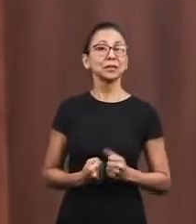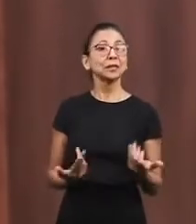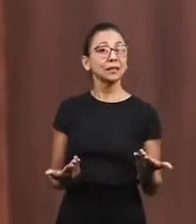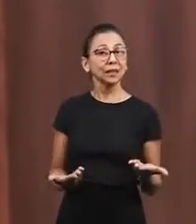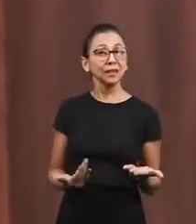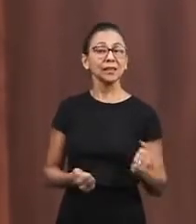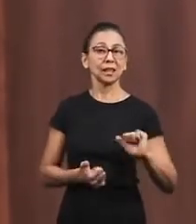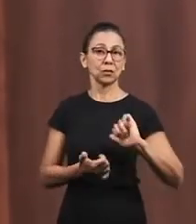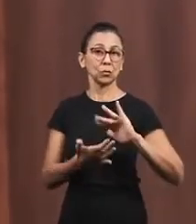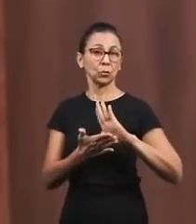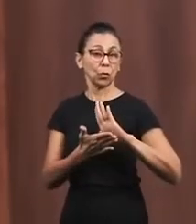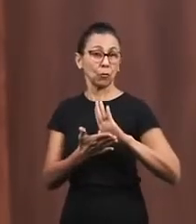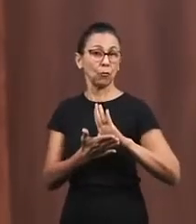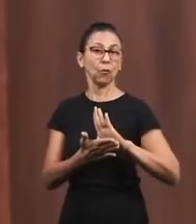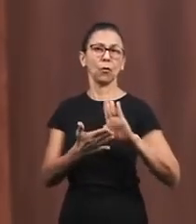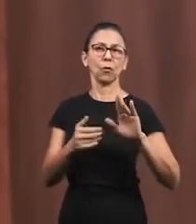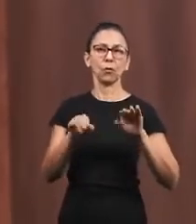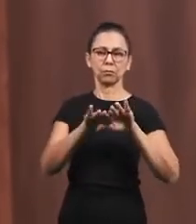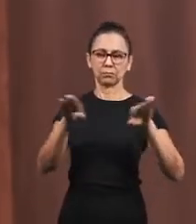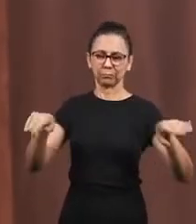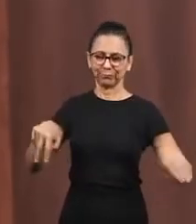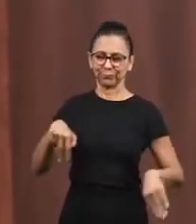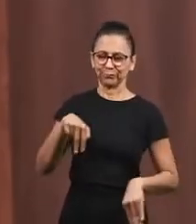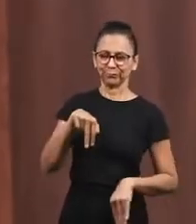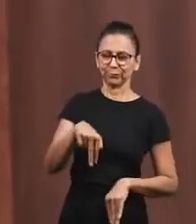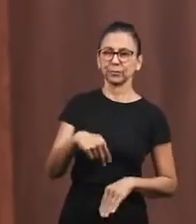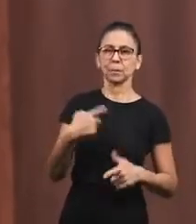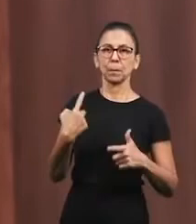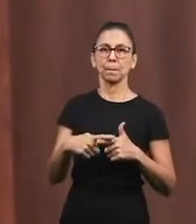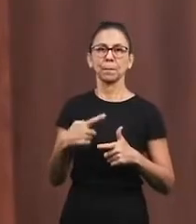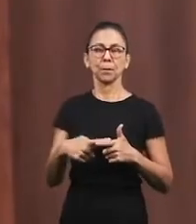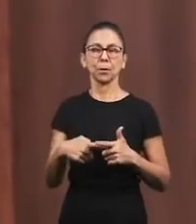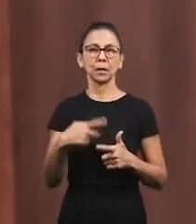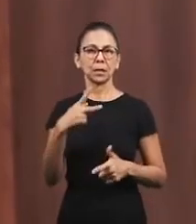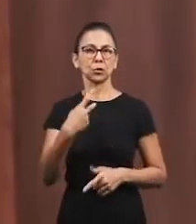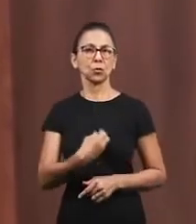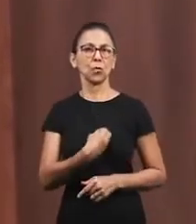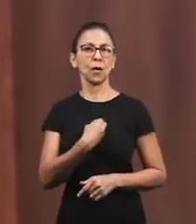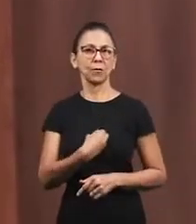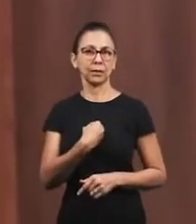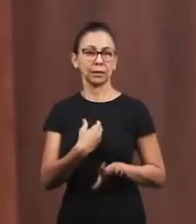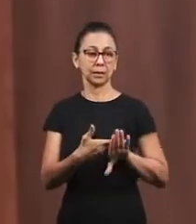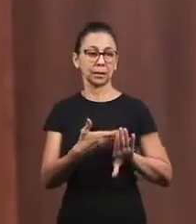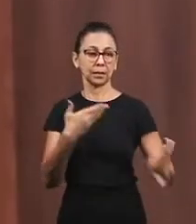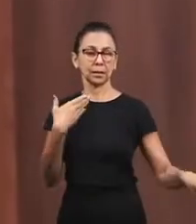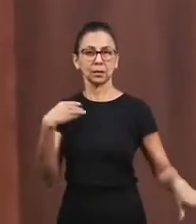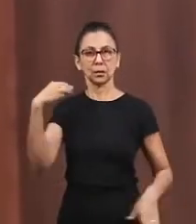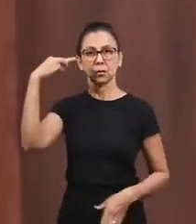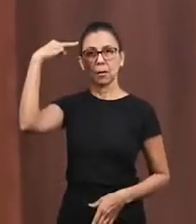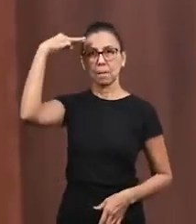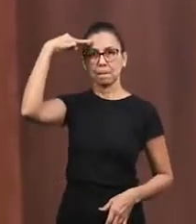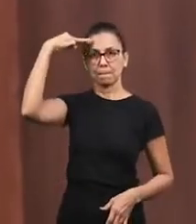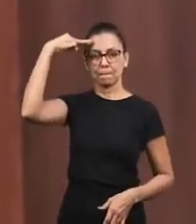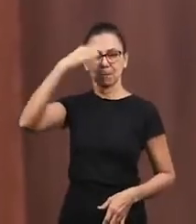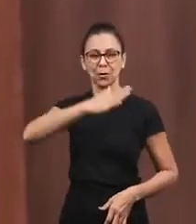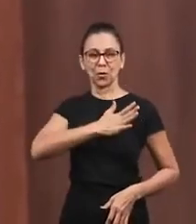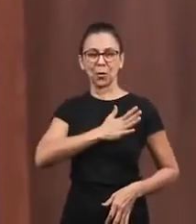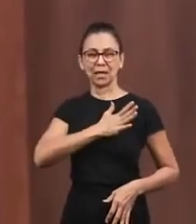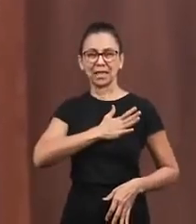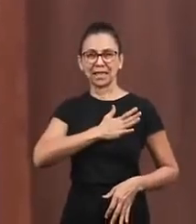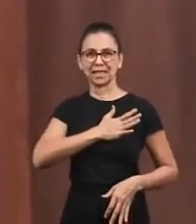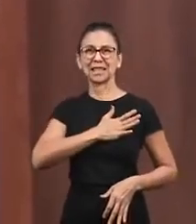there is sanctification in your life because we are protecting our hearts and our minds so we can work in the work of the Lord